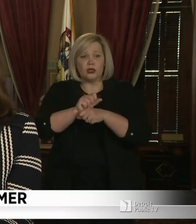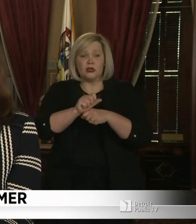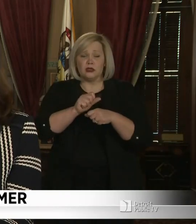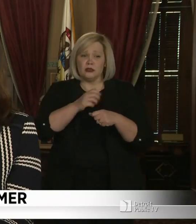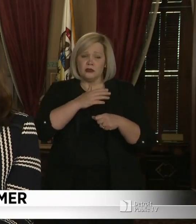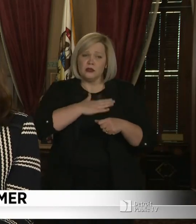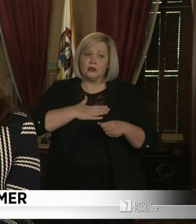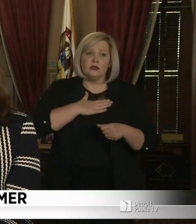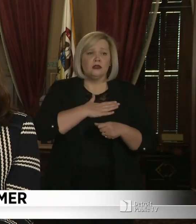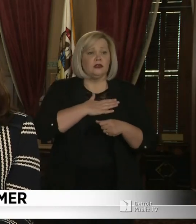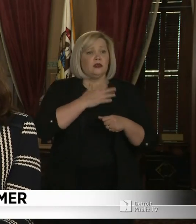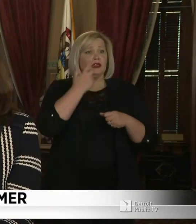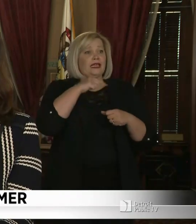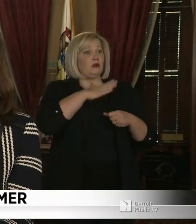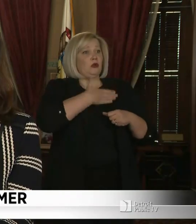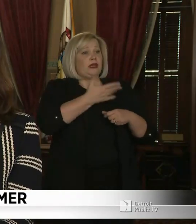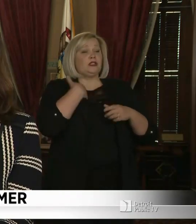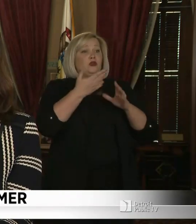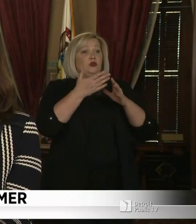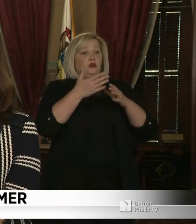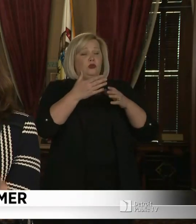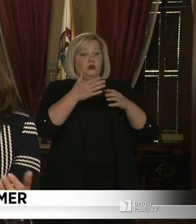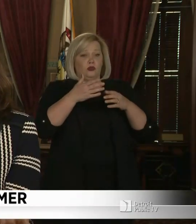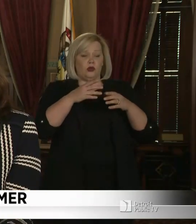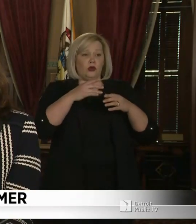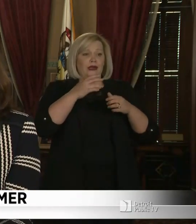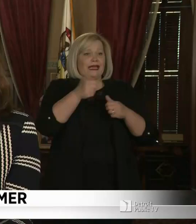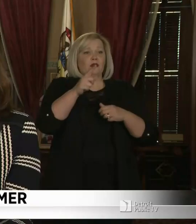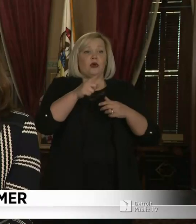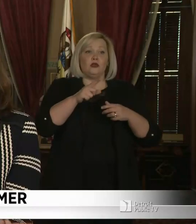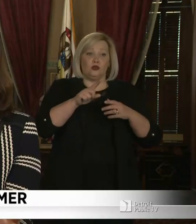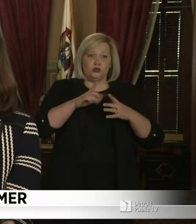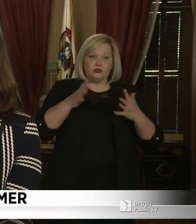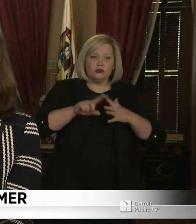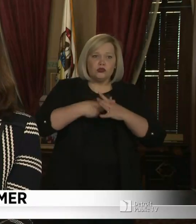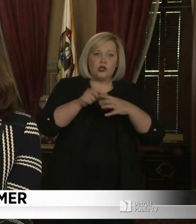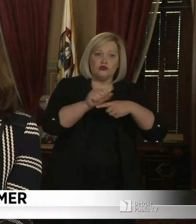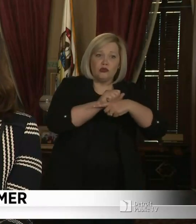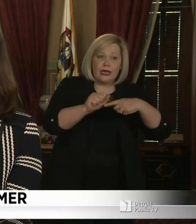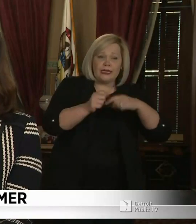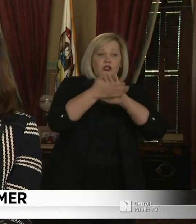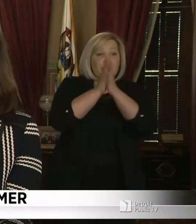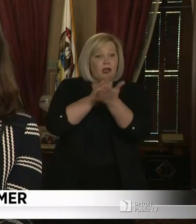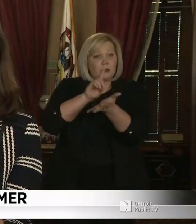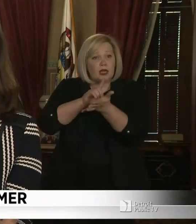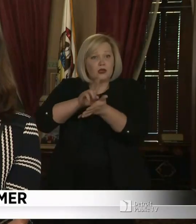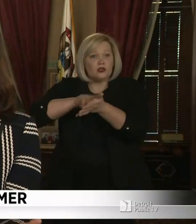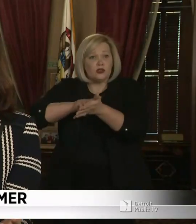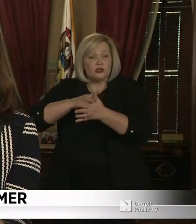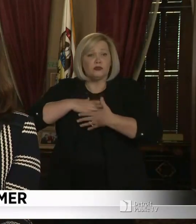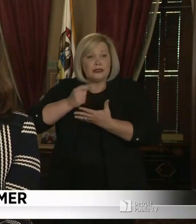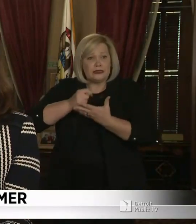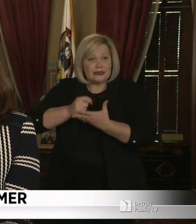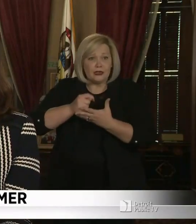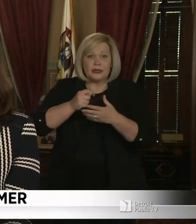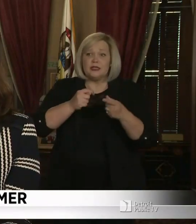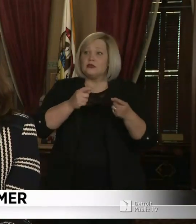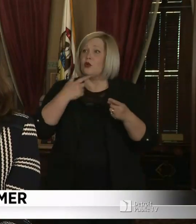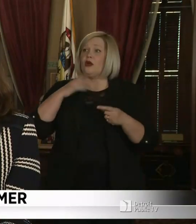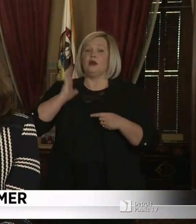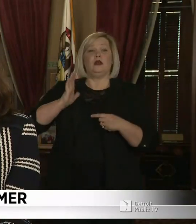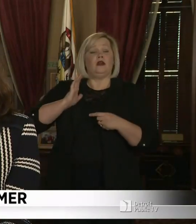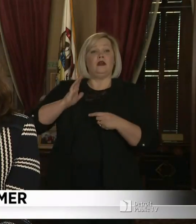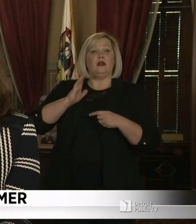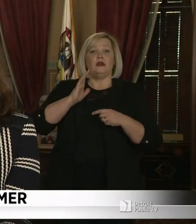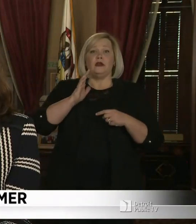in training to become a medical professional, anyone who's got this background and is maybe doing something different right now, but wants to wants to be